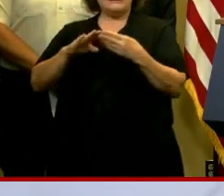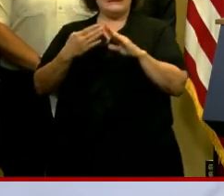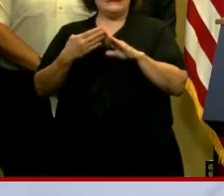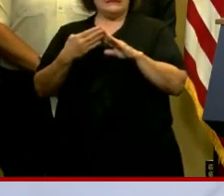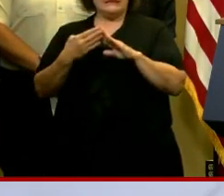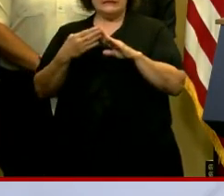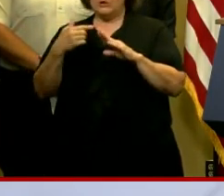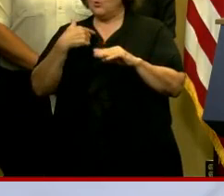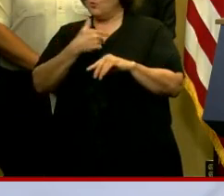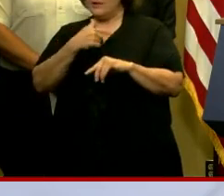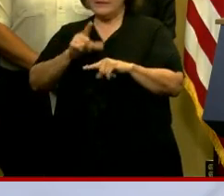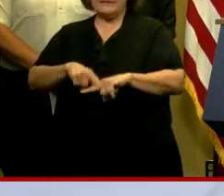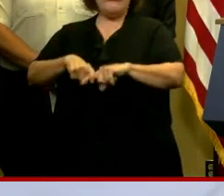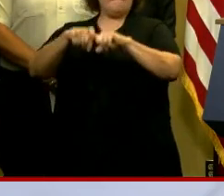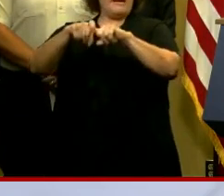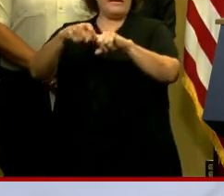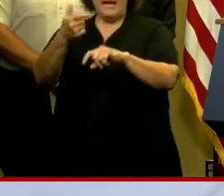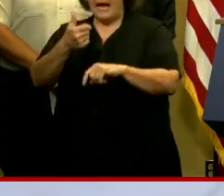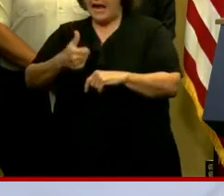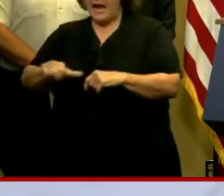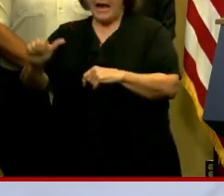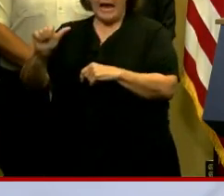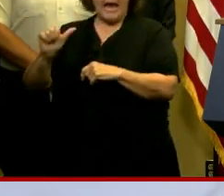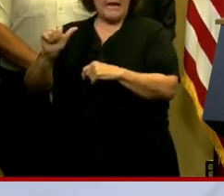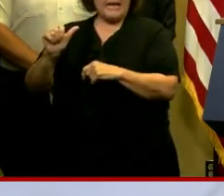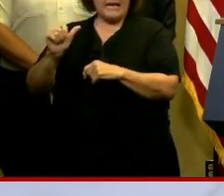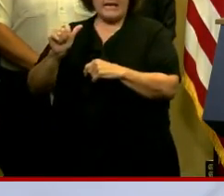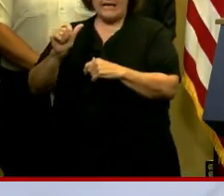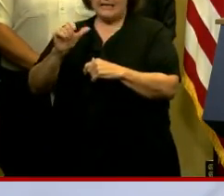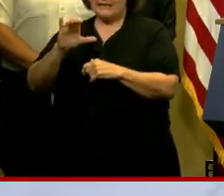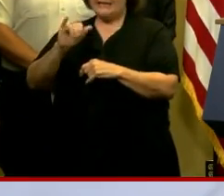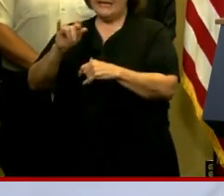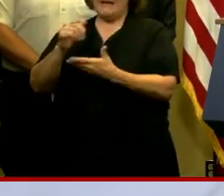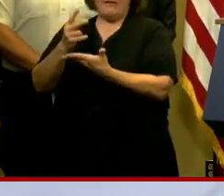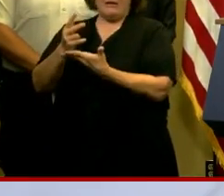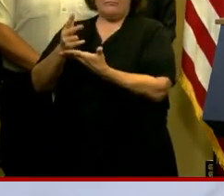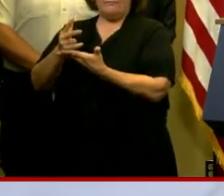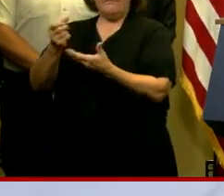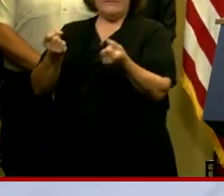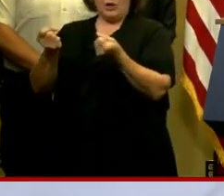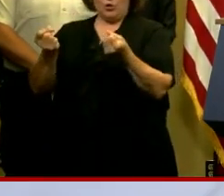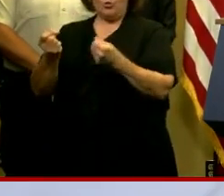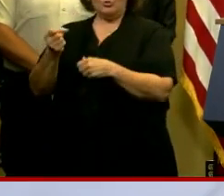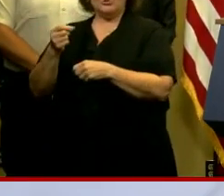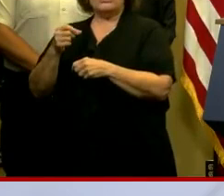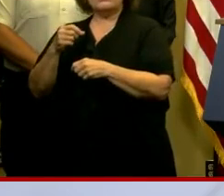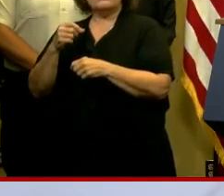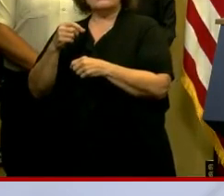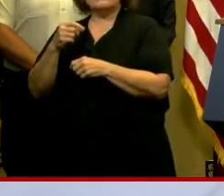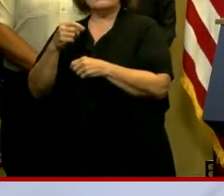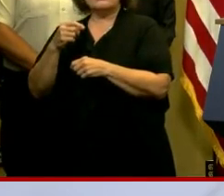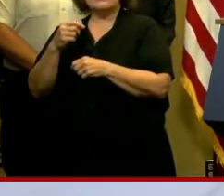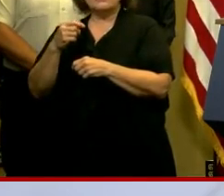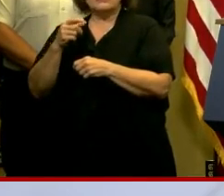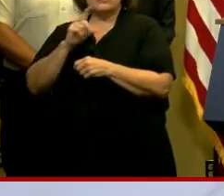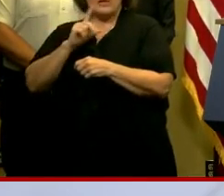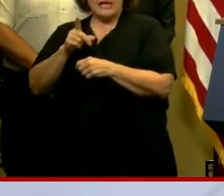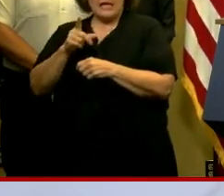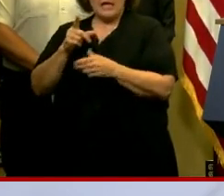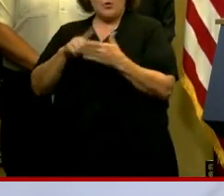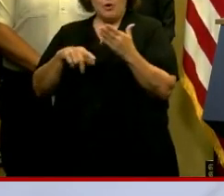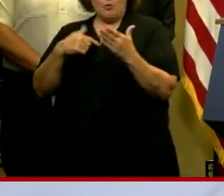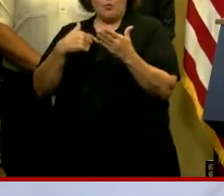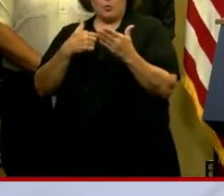any vehicles that are not city vehicles. So as we would normally open up and ask or pretty much